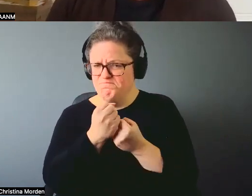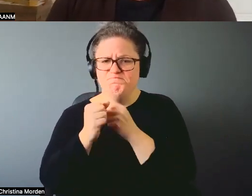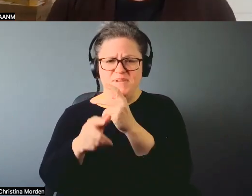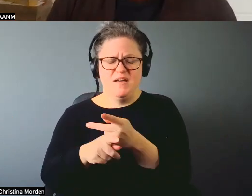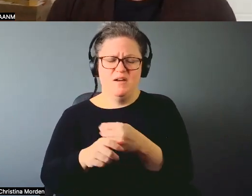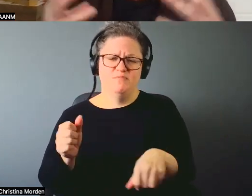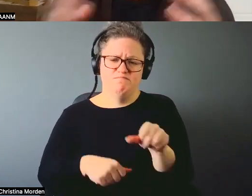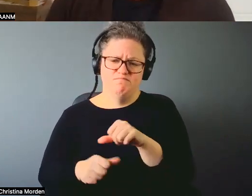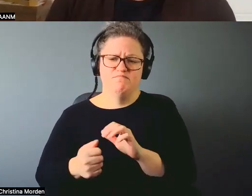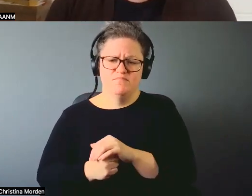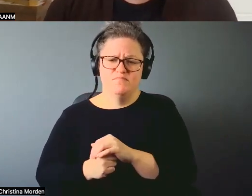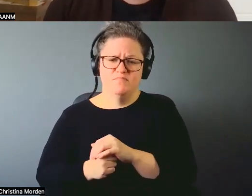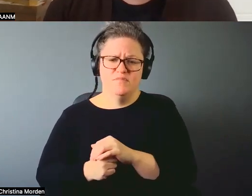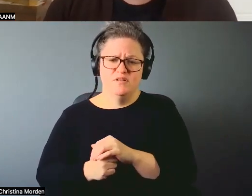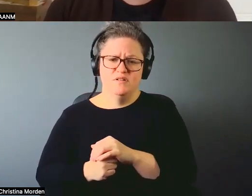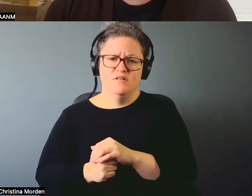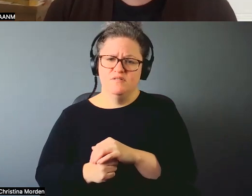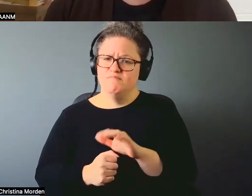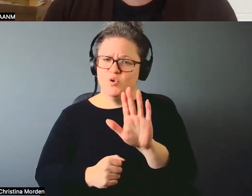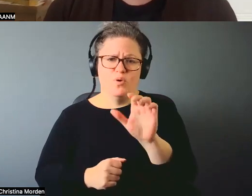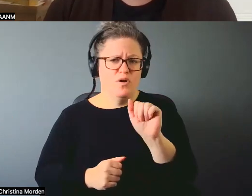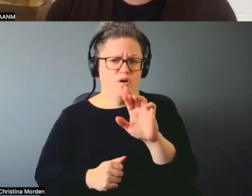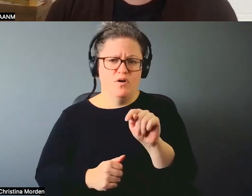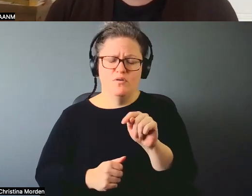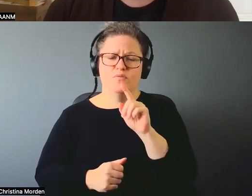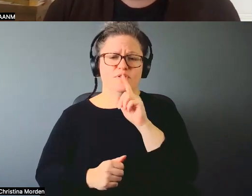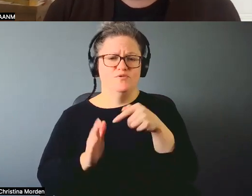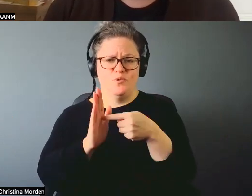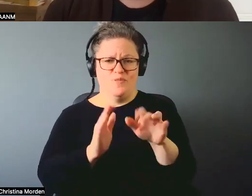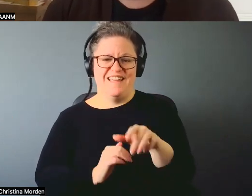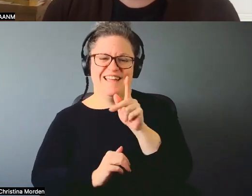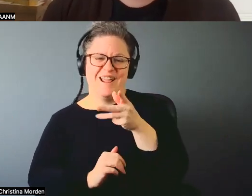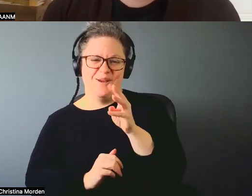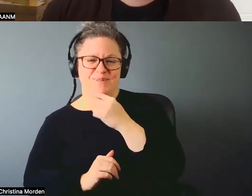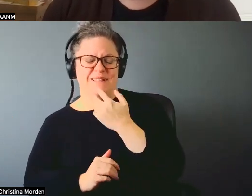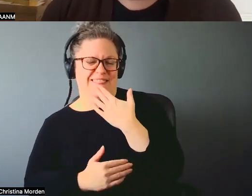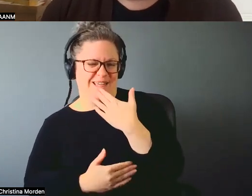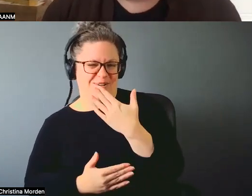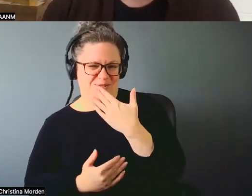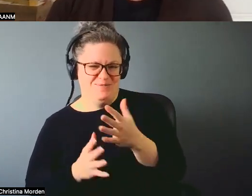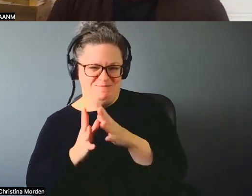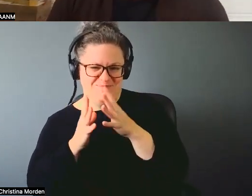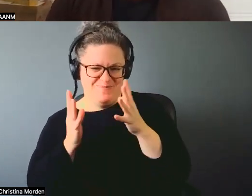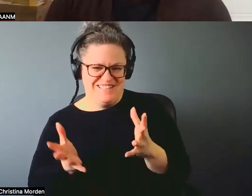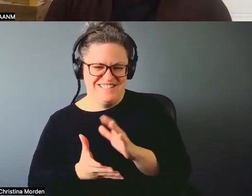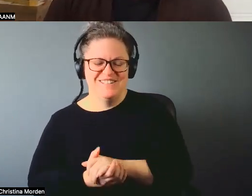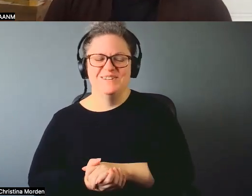Yeah. And I just, it really speaks strongly in your work. Thank you. Thank you so much.